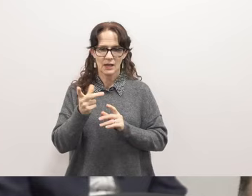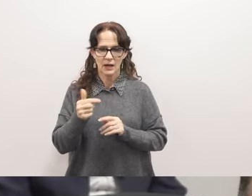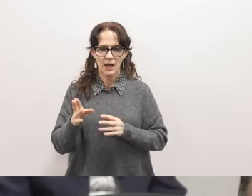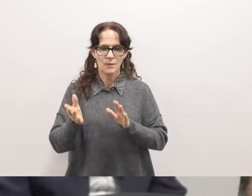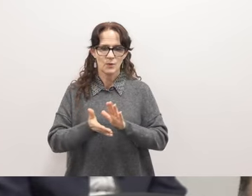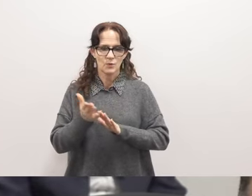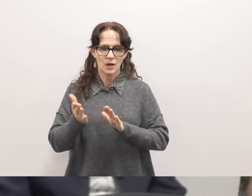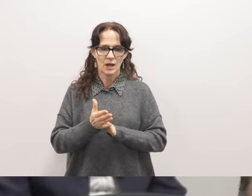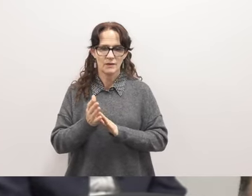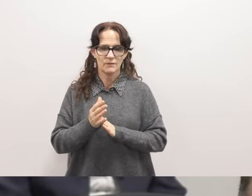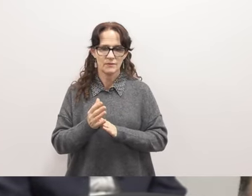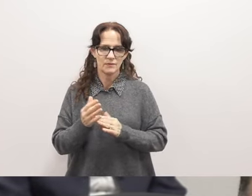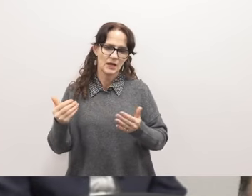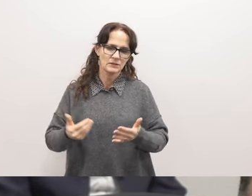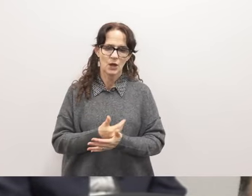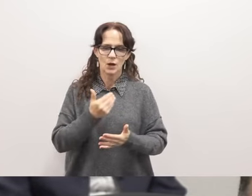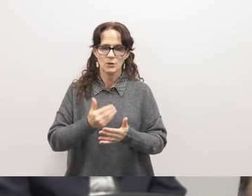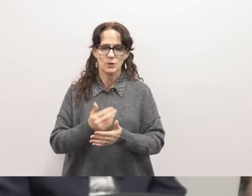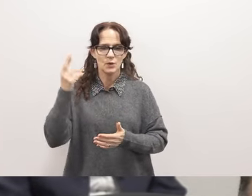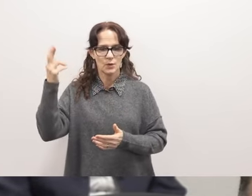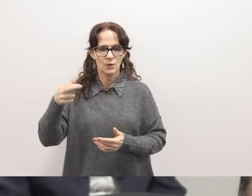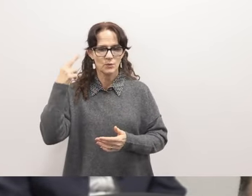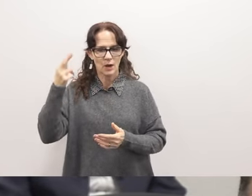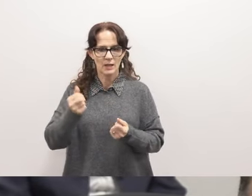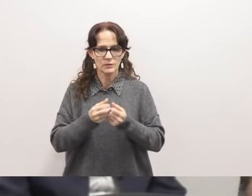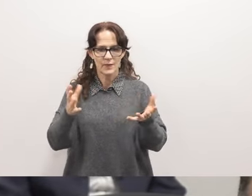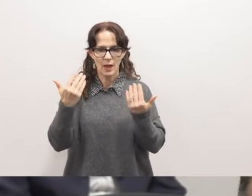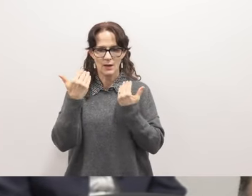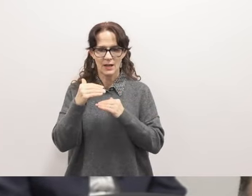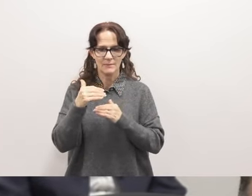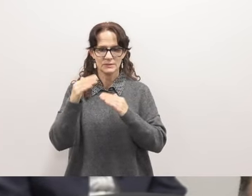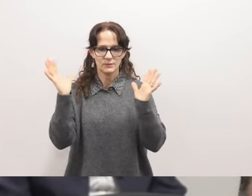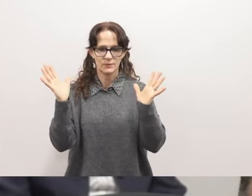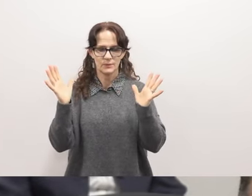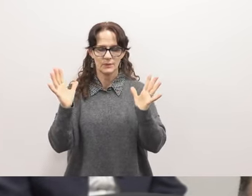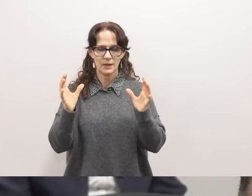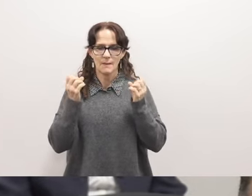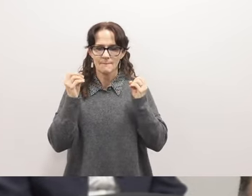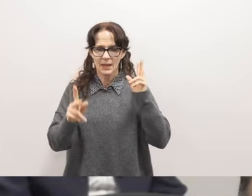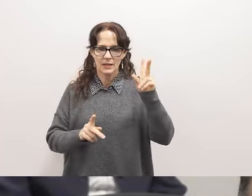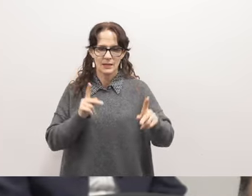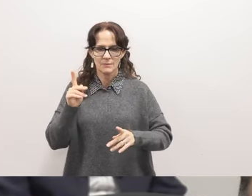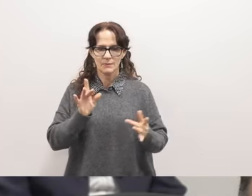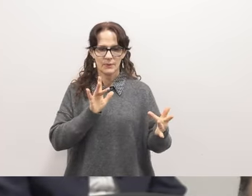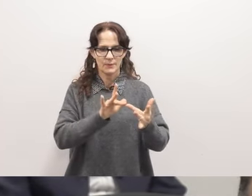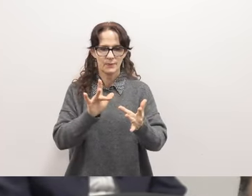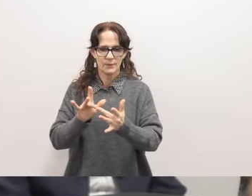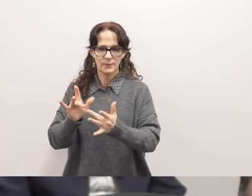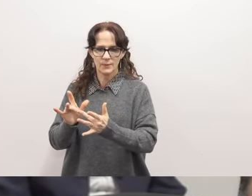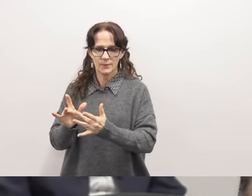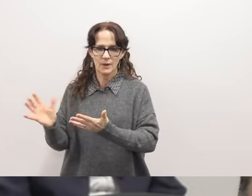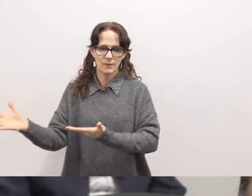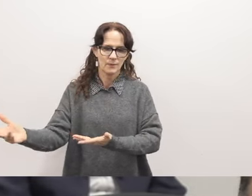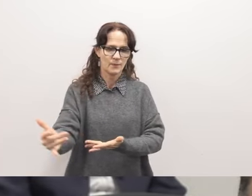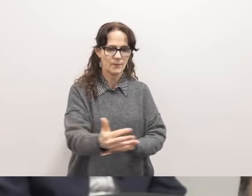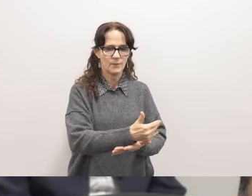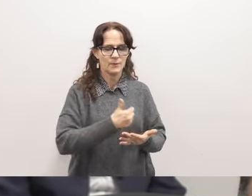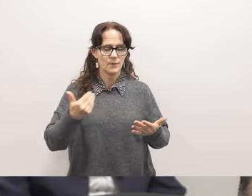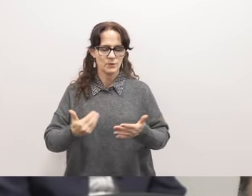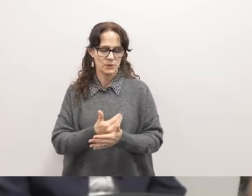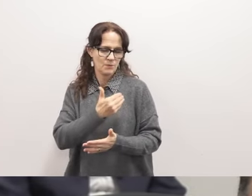is our relatively new rams without limits club which reached many people and brought in lots of new members